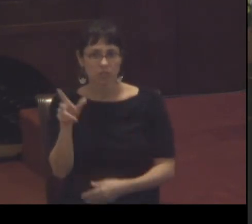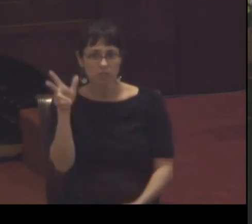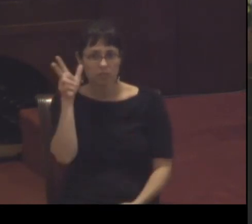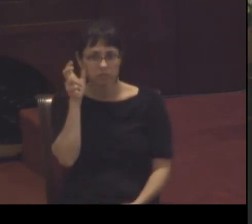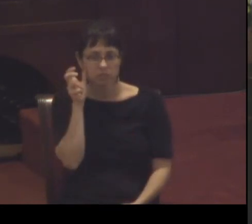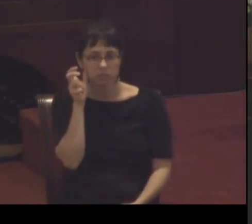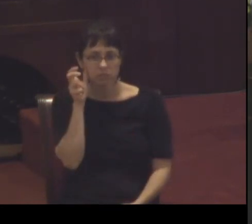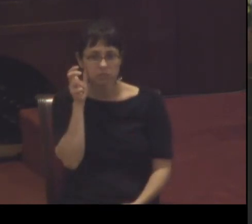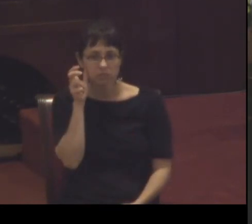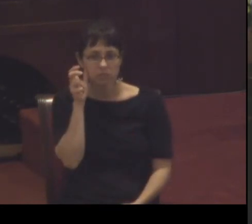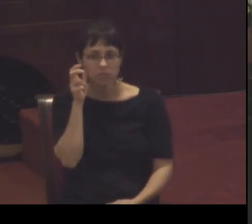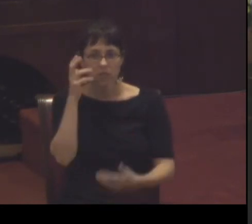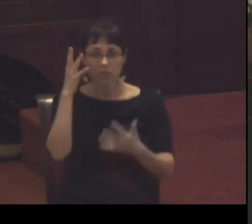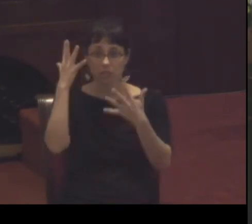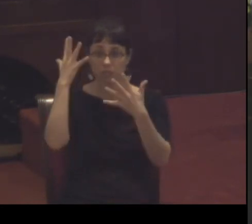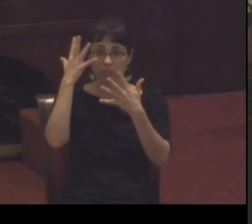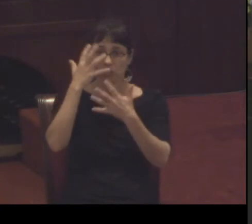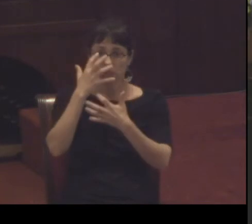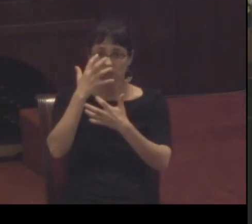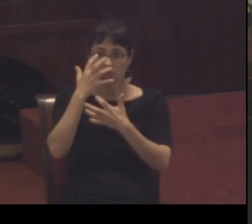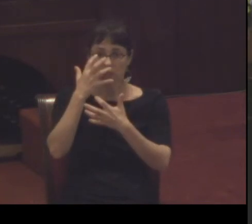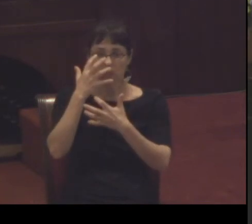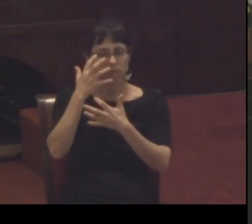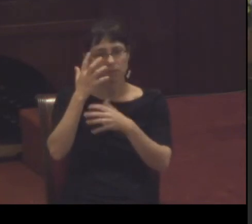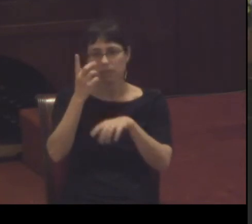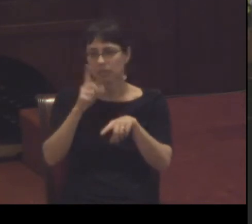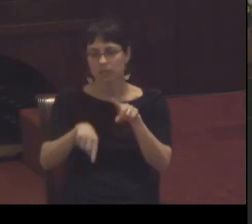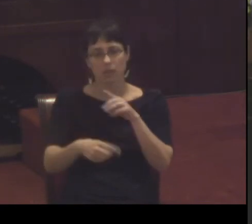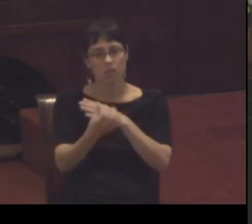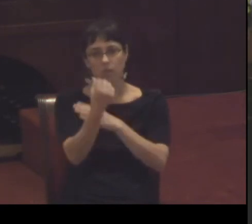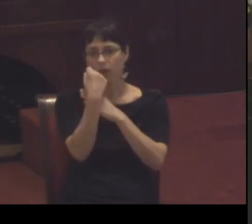darkness darkness has not overcome it